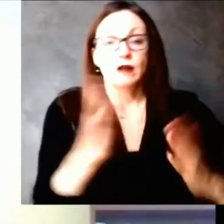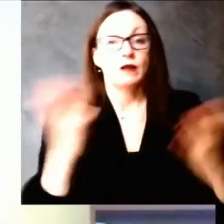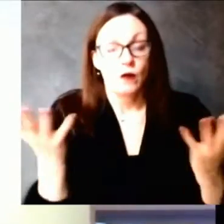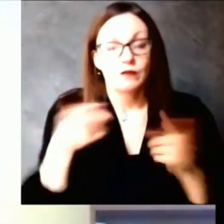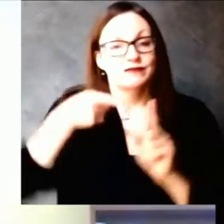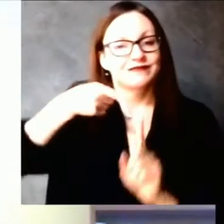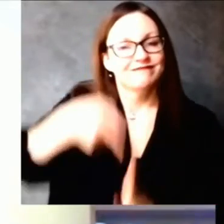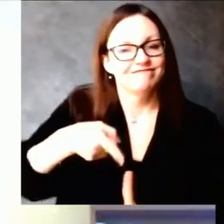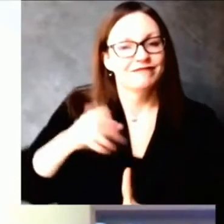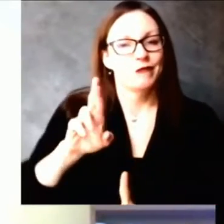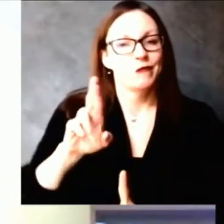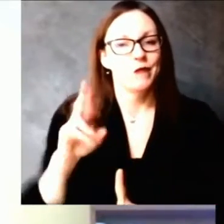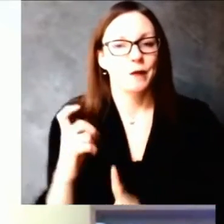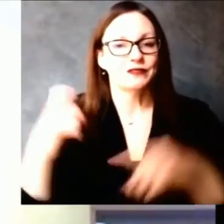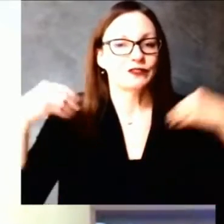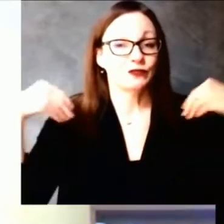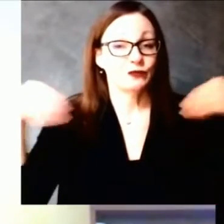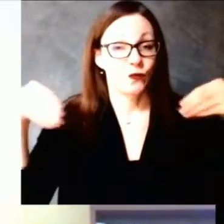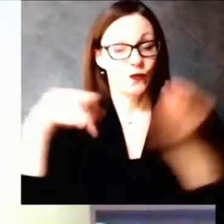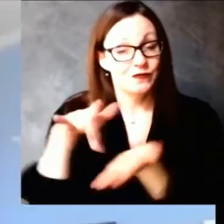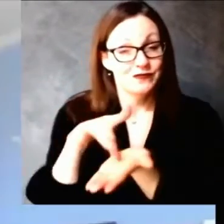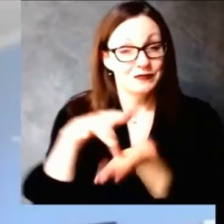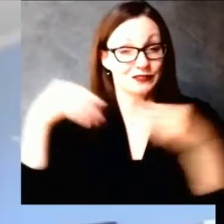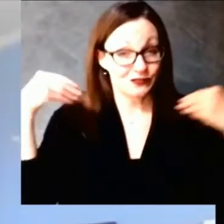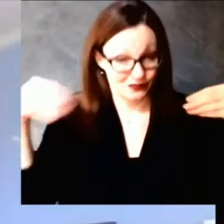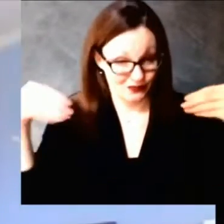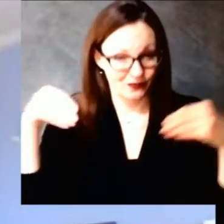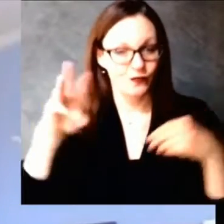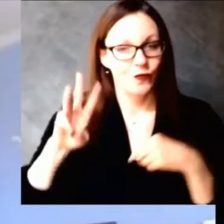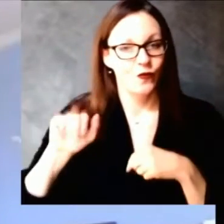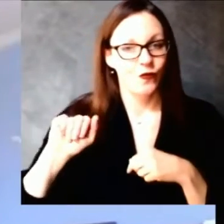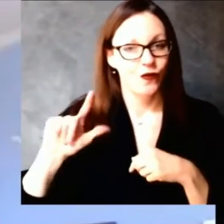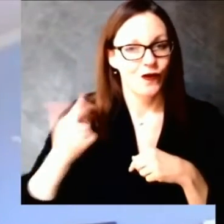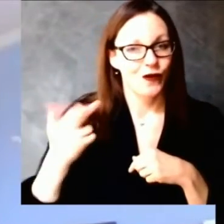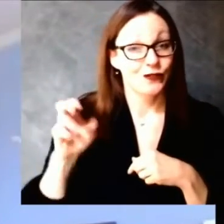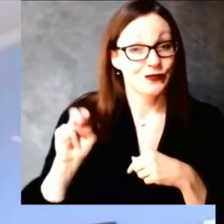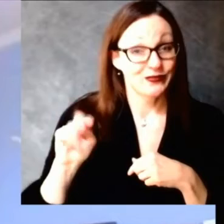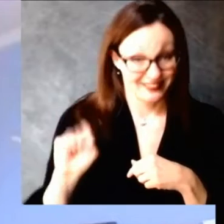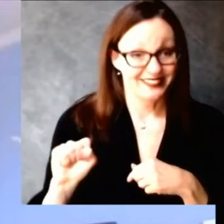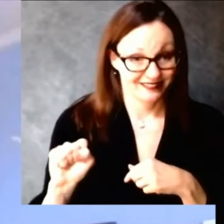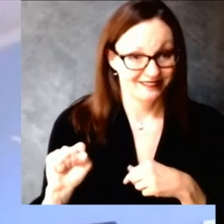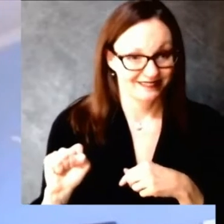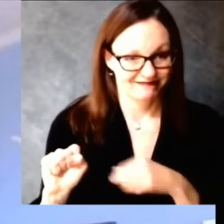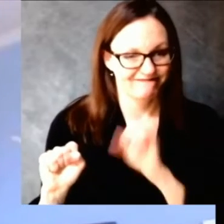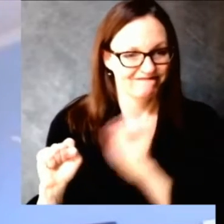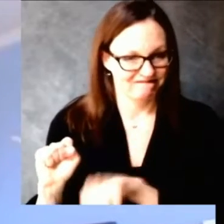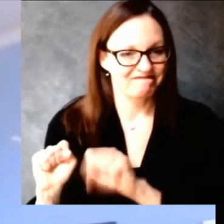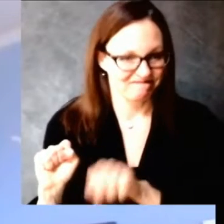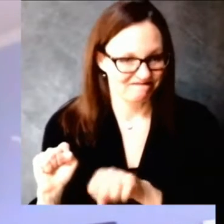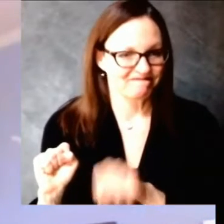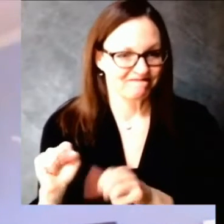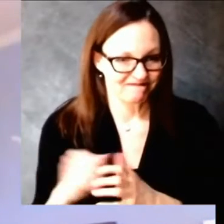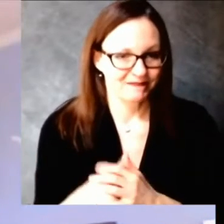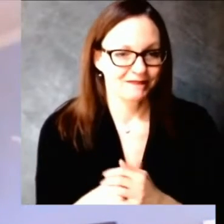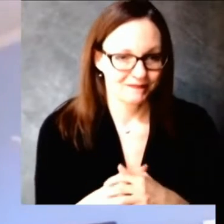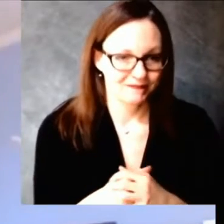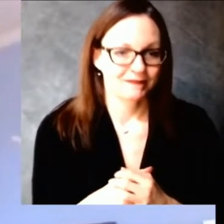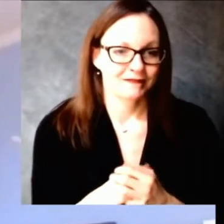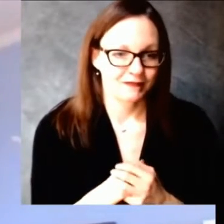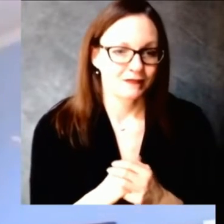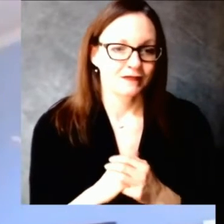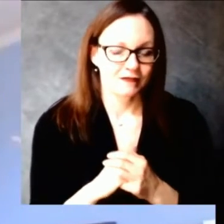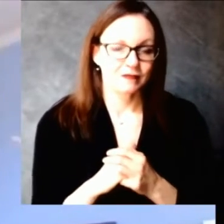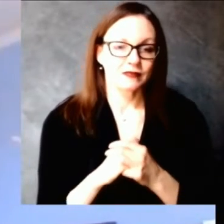about that distribution. Yeah, so about 178 Walgreens throughout Wisconsin will be